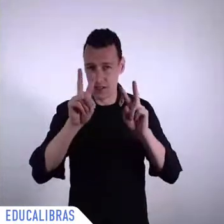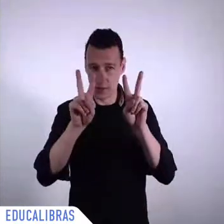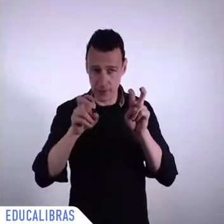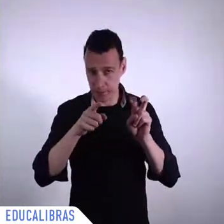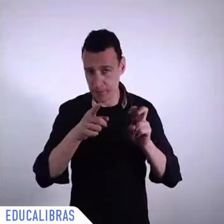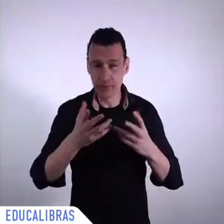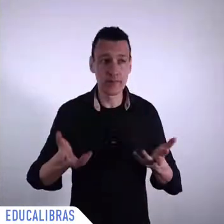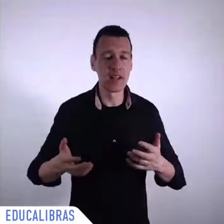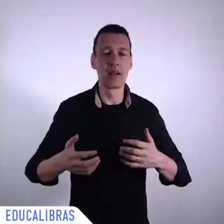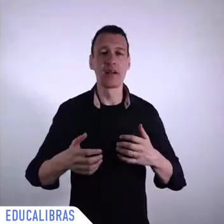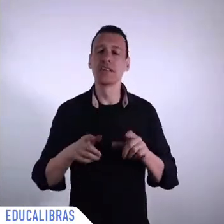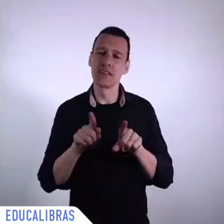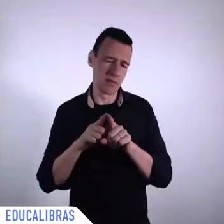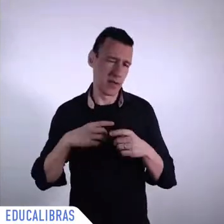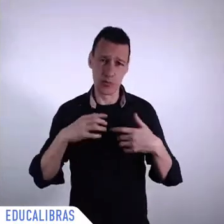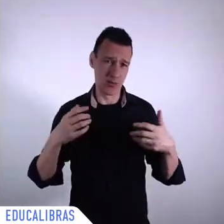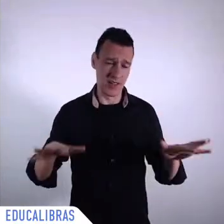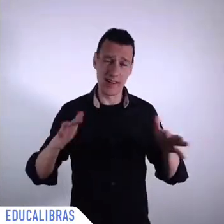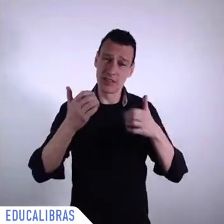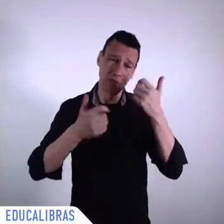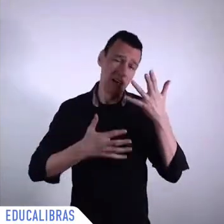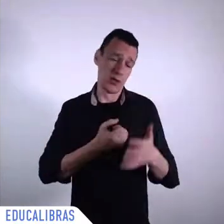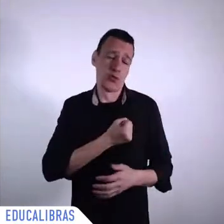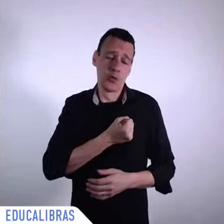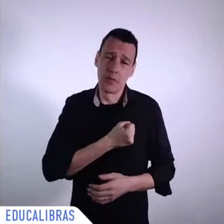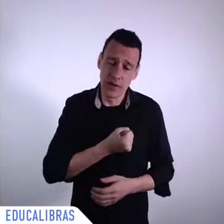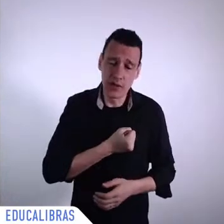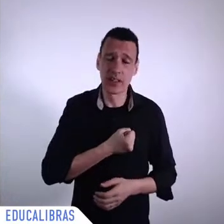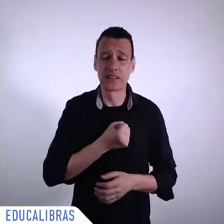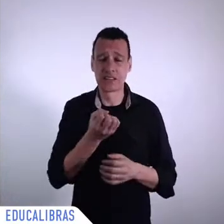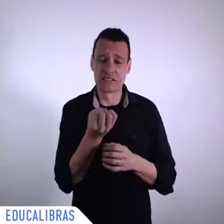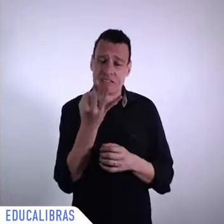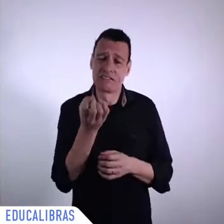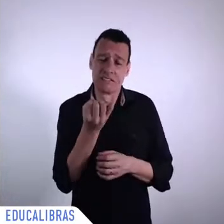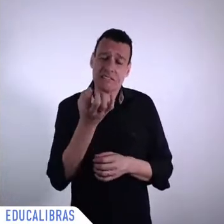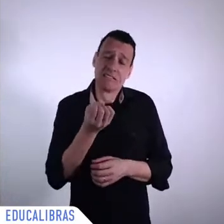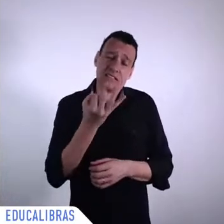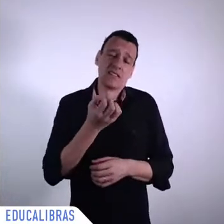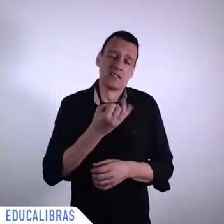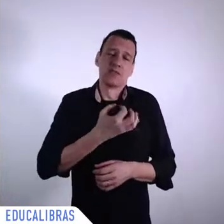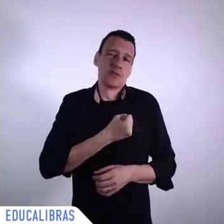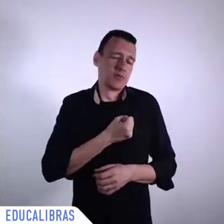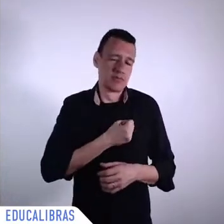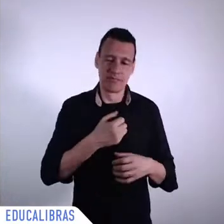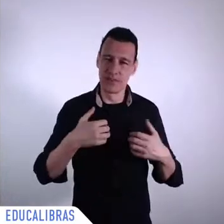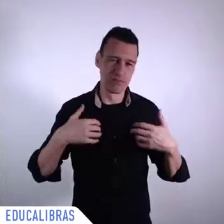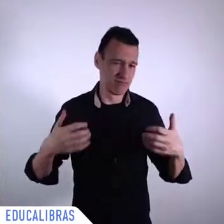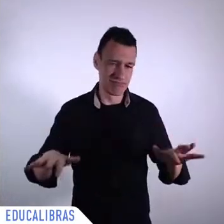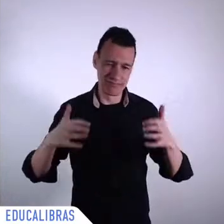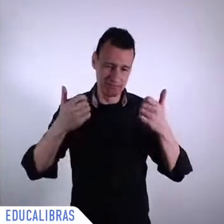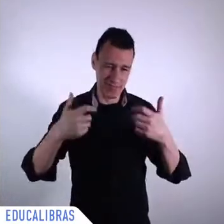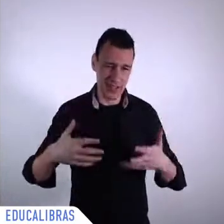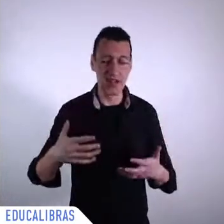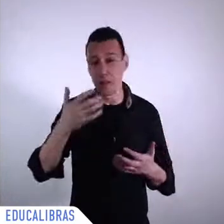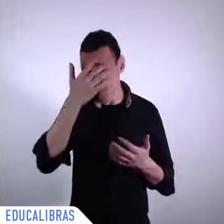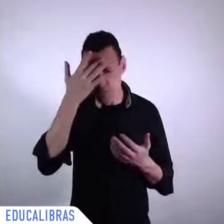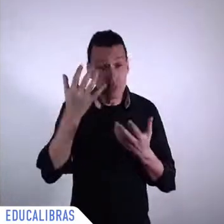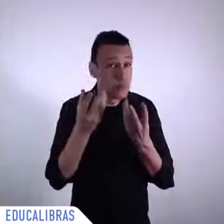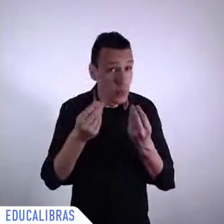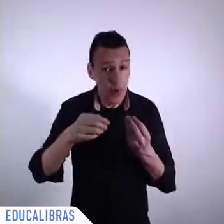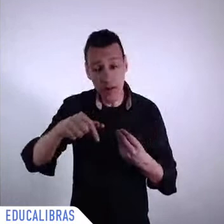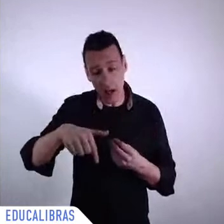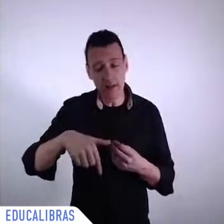showed, and there are a lot of people here from Brazil and from other, of course, people who study Brazil that will